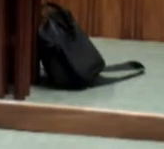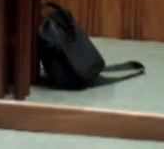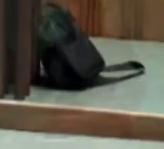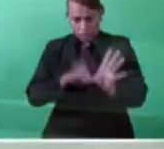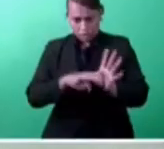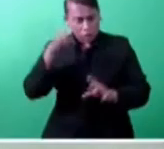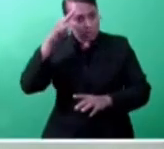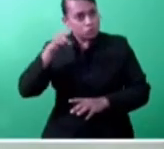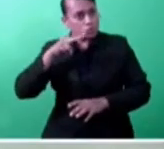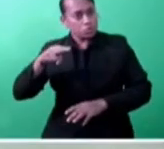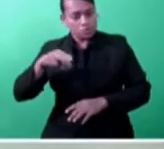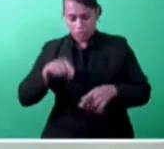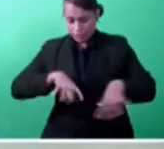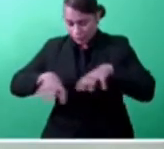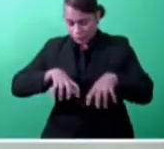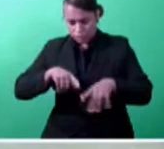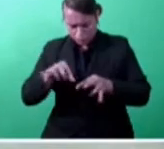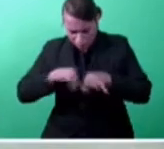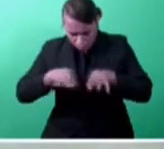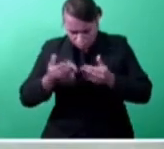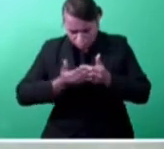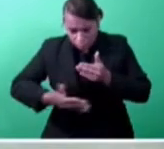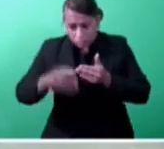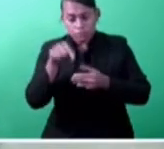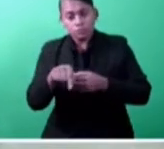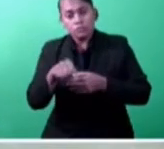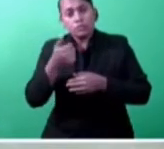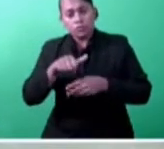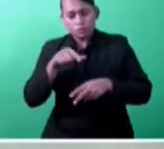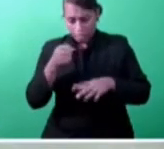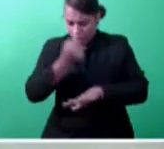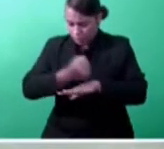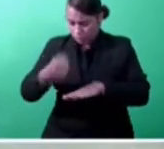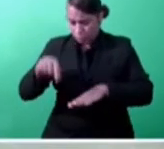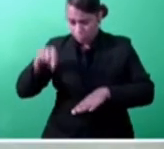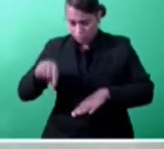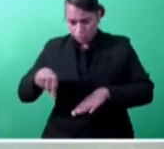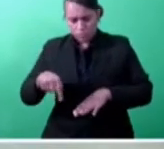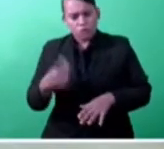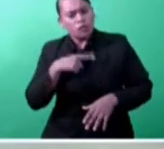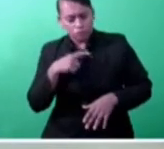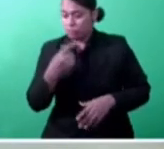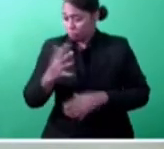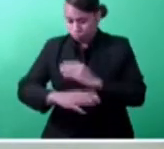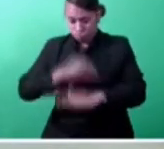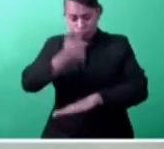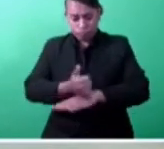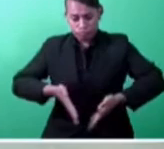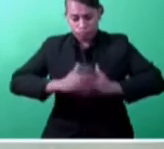Plan is the pillar for reform priorities for Fijian government, hence the establishment of the Digital